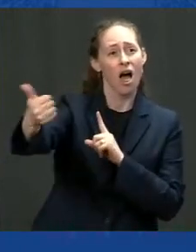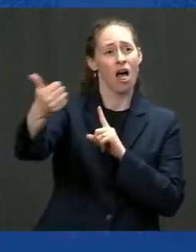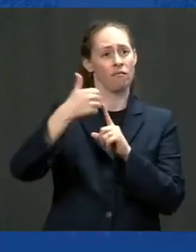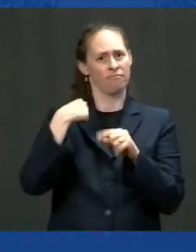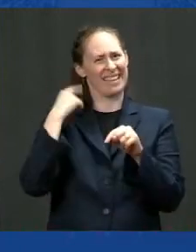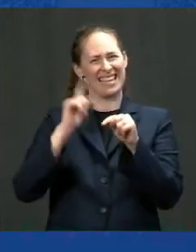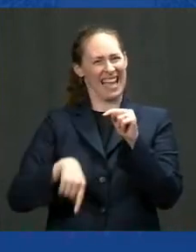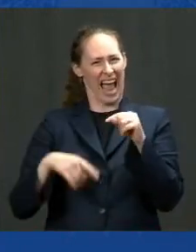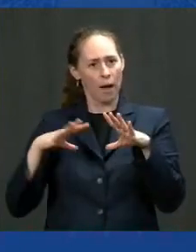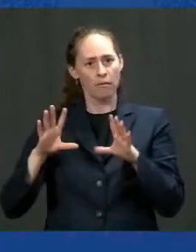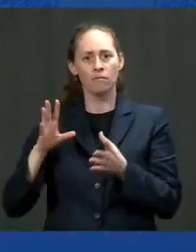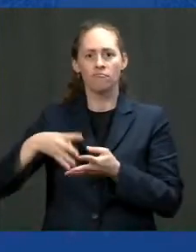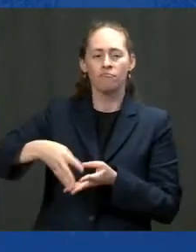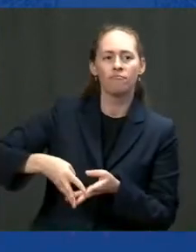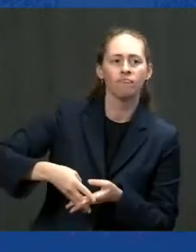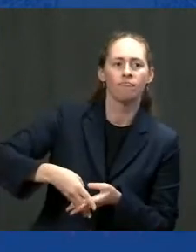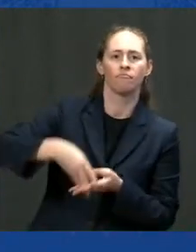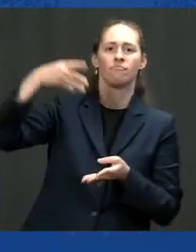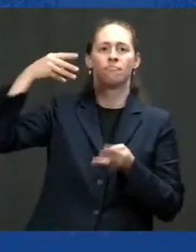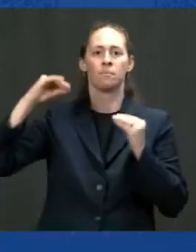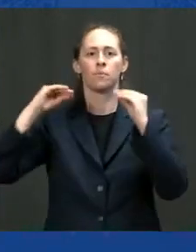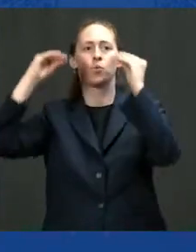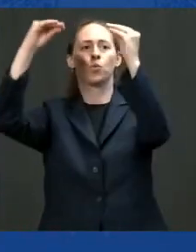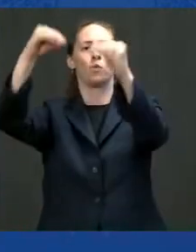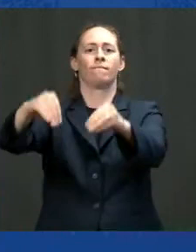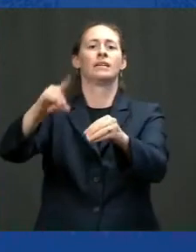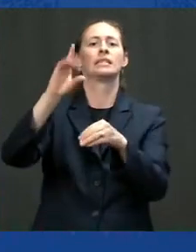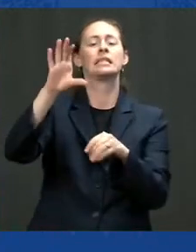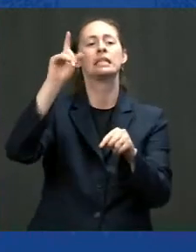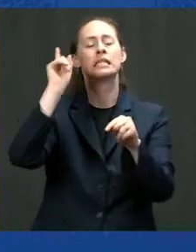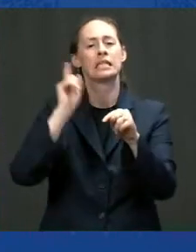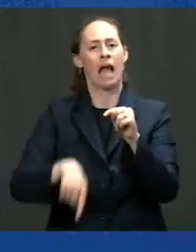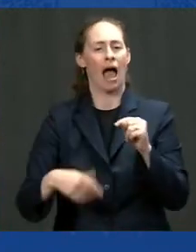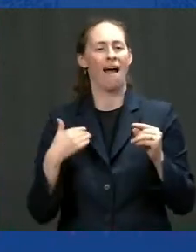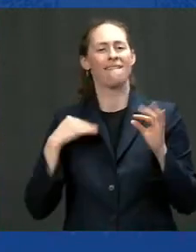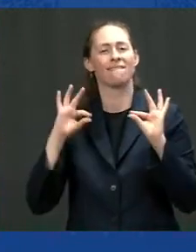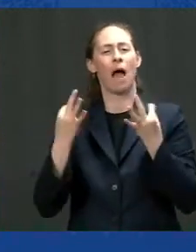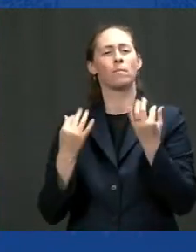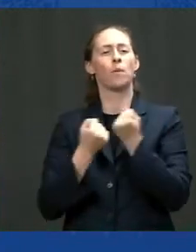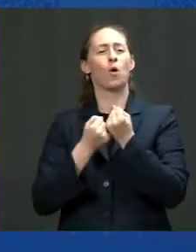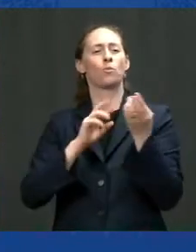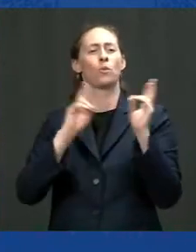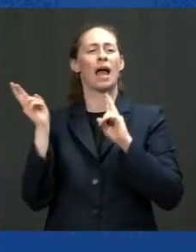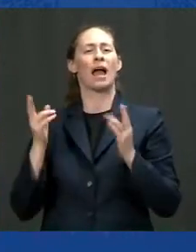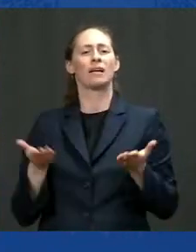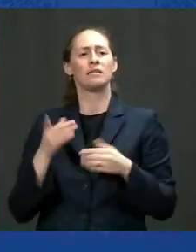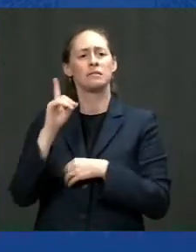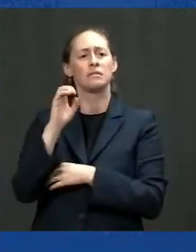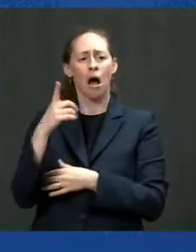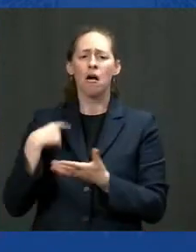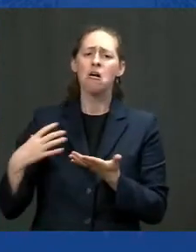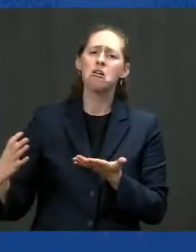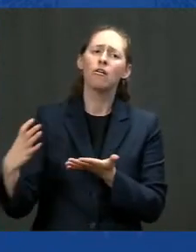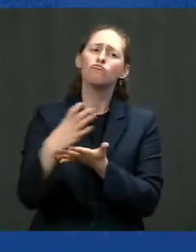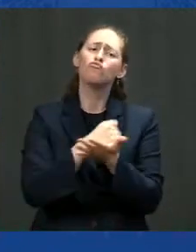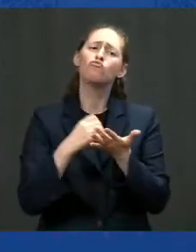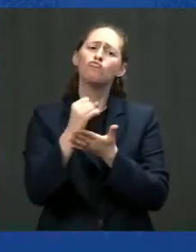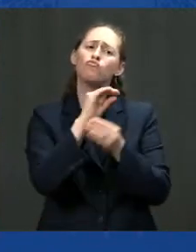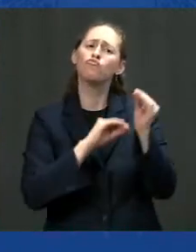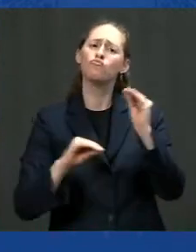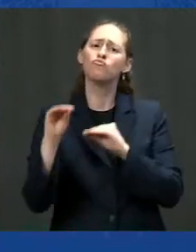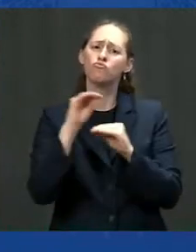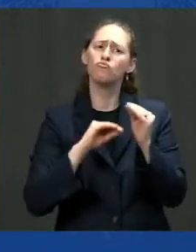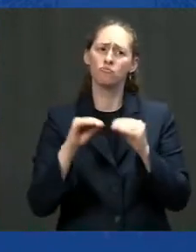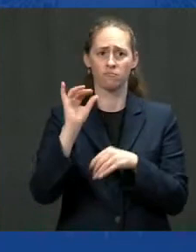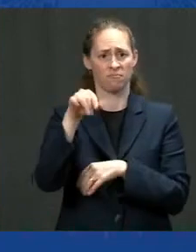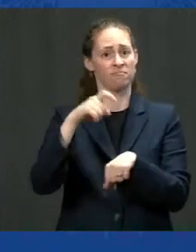didn't have my family to help me take care of my kids i was making a good salary 42 000 a year then and